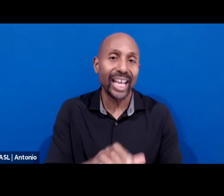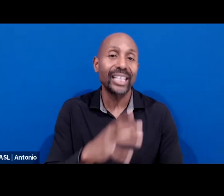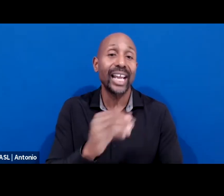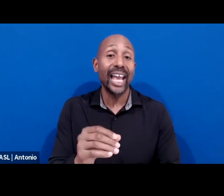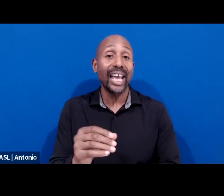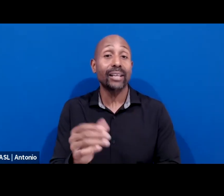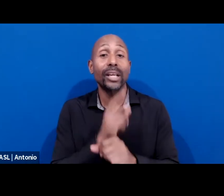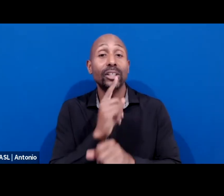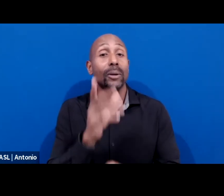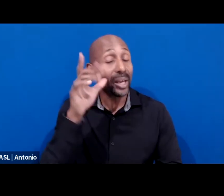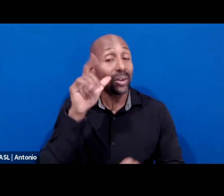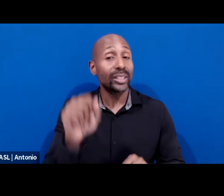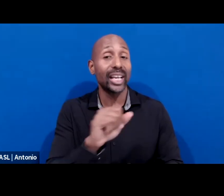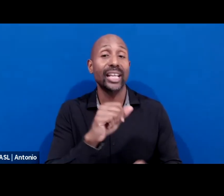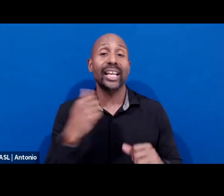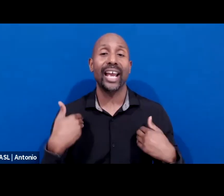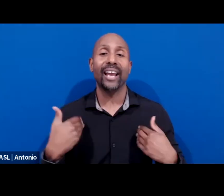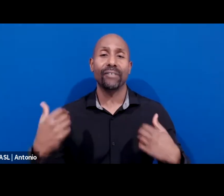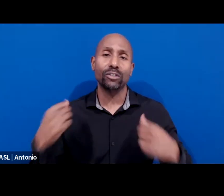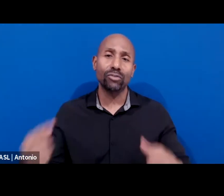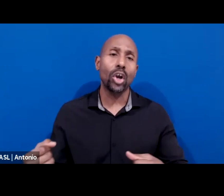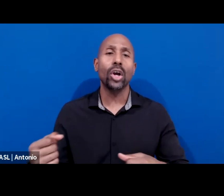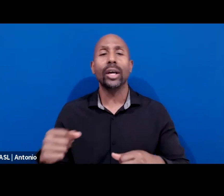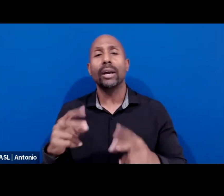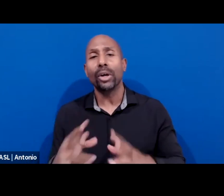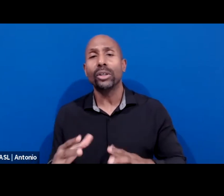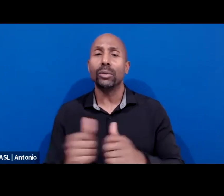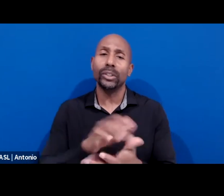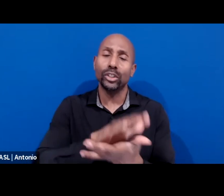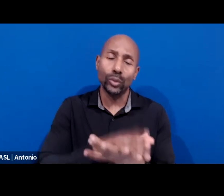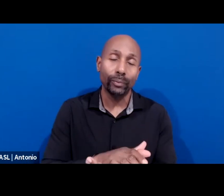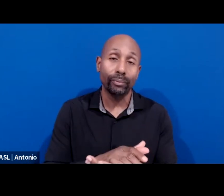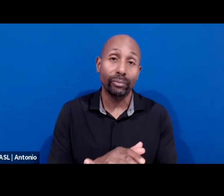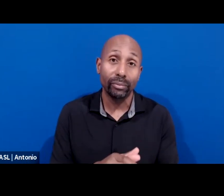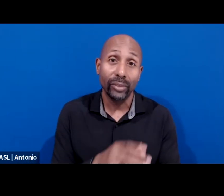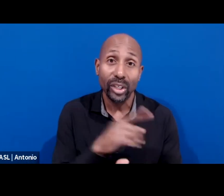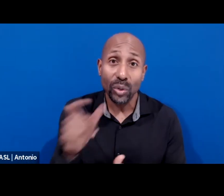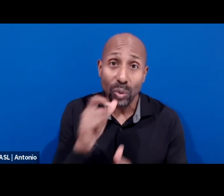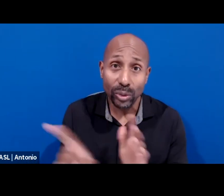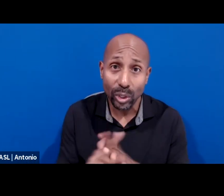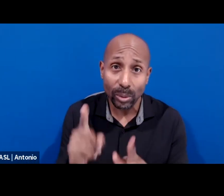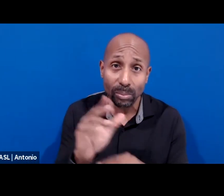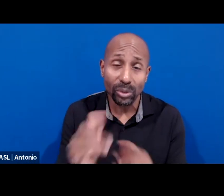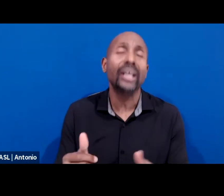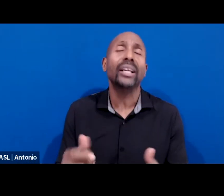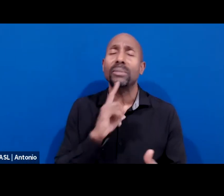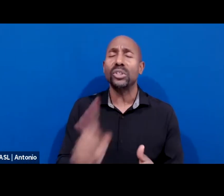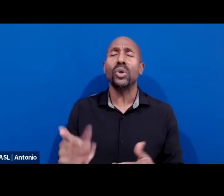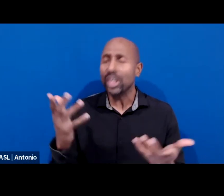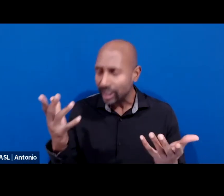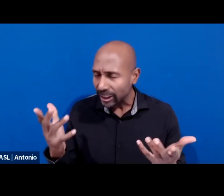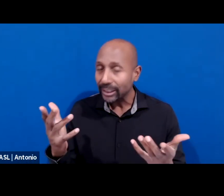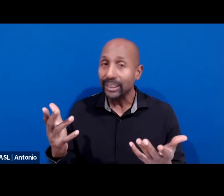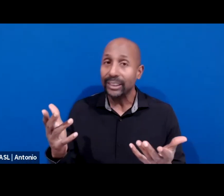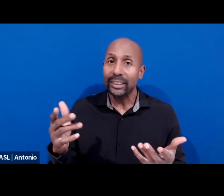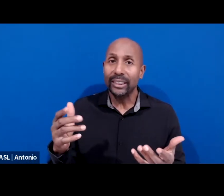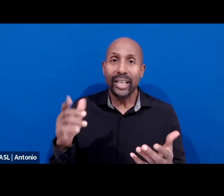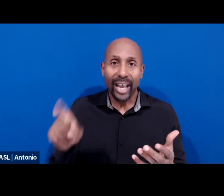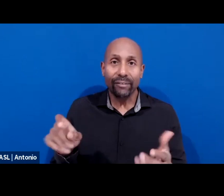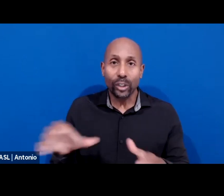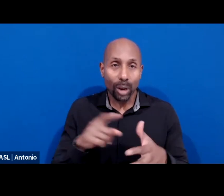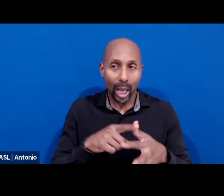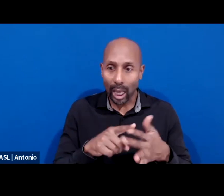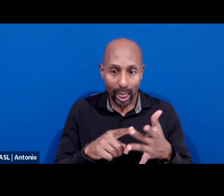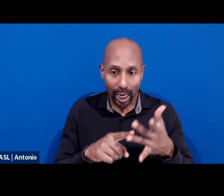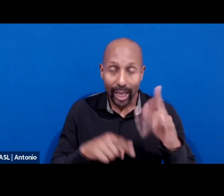You're all here on this call tonight. You're probably navigating and juggling three or four things, making dinner, getting bedtime ready, doing all that, but you